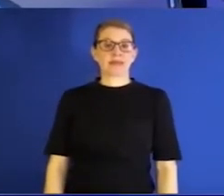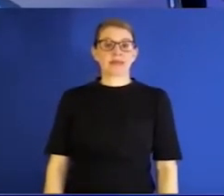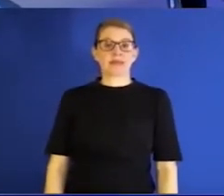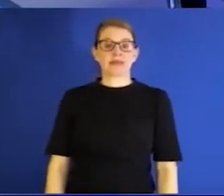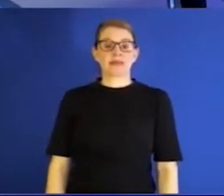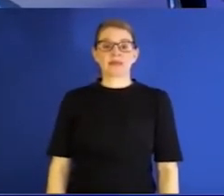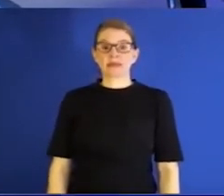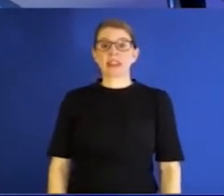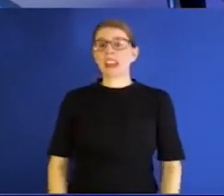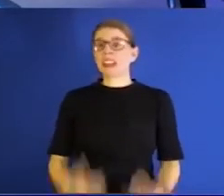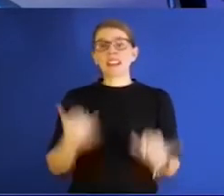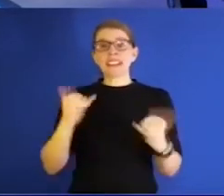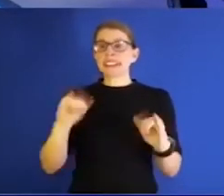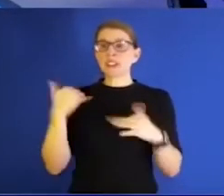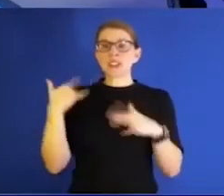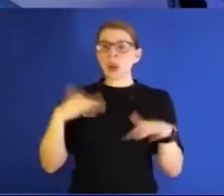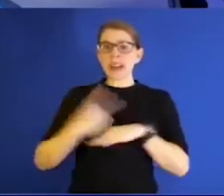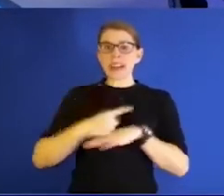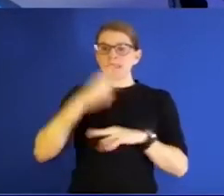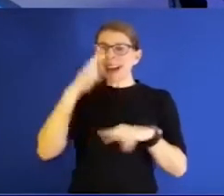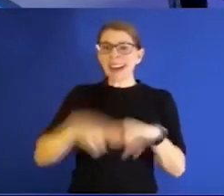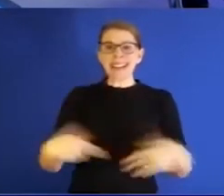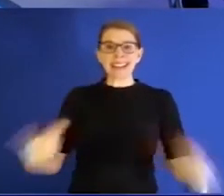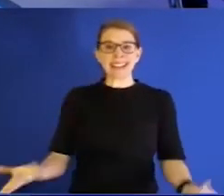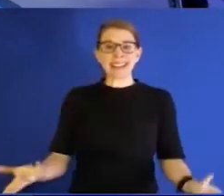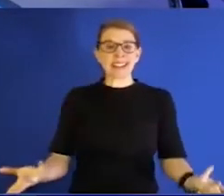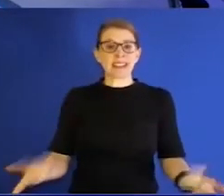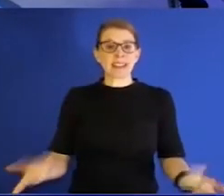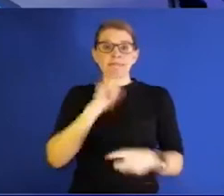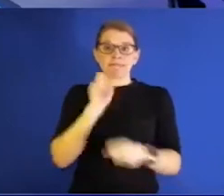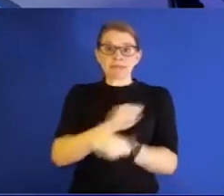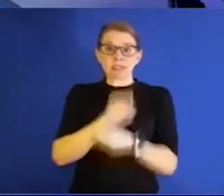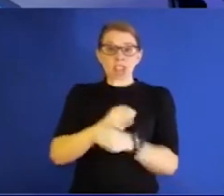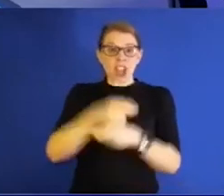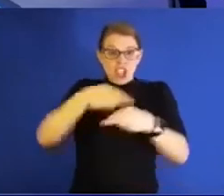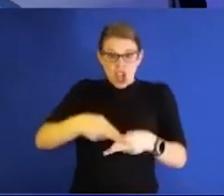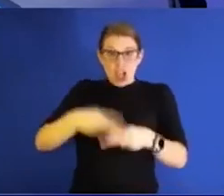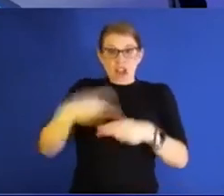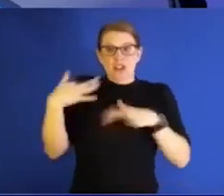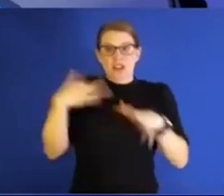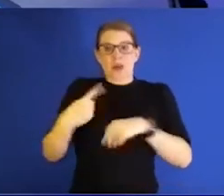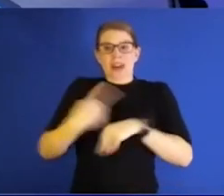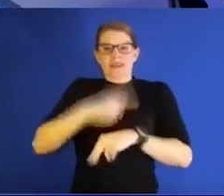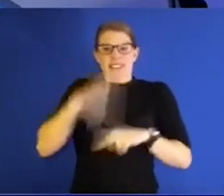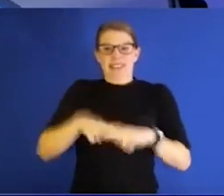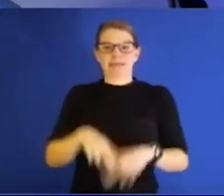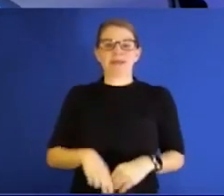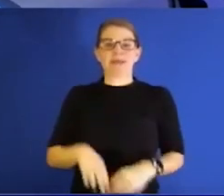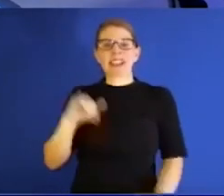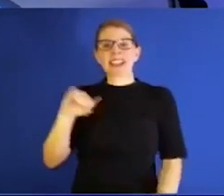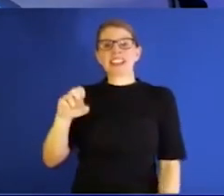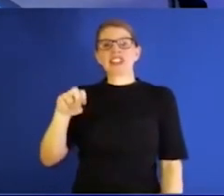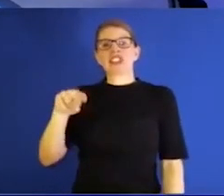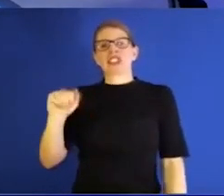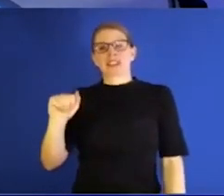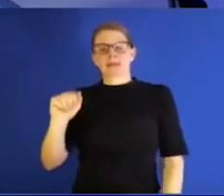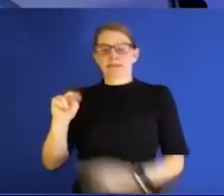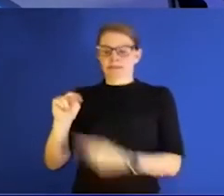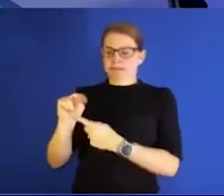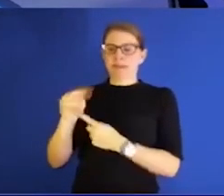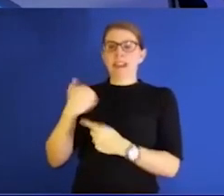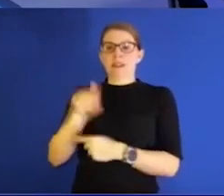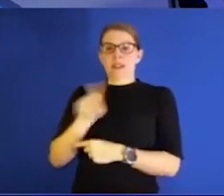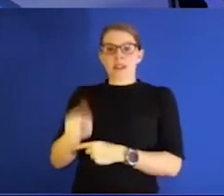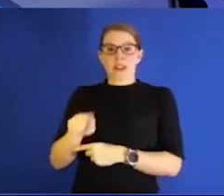fun. It is fun. Well, sure. To actually call it a snow day is fun. Yes. Jean has a question. Does the university provide housing for